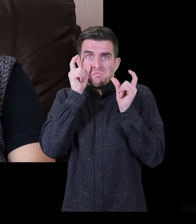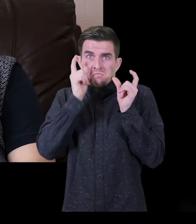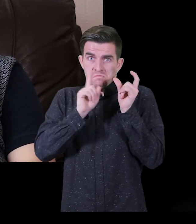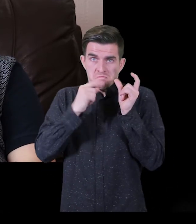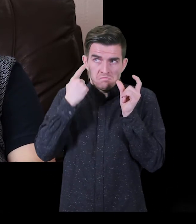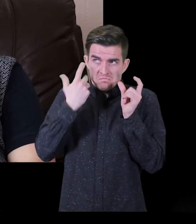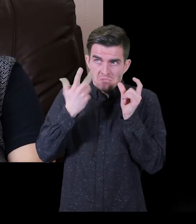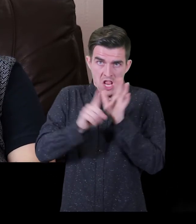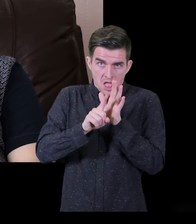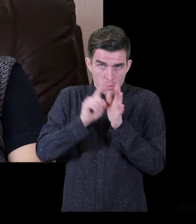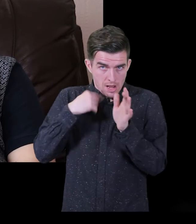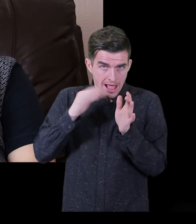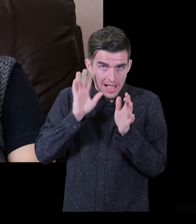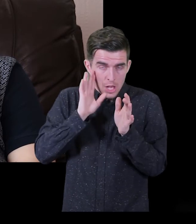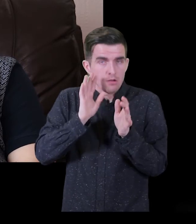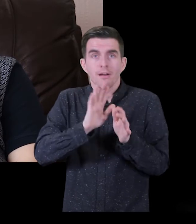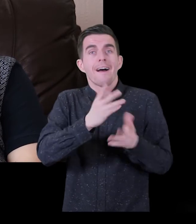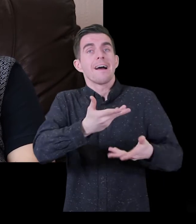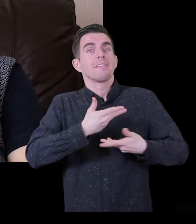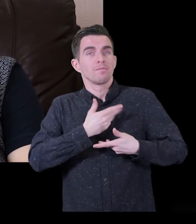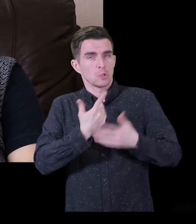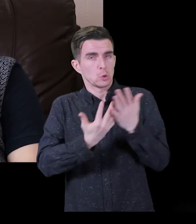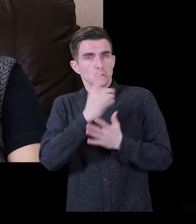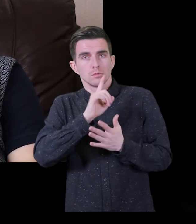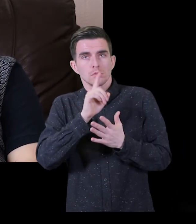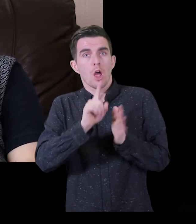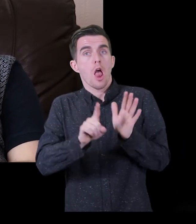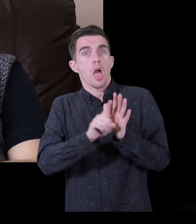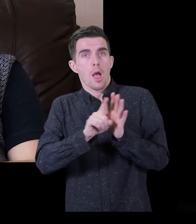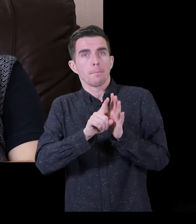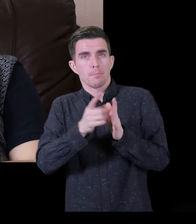most of my life worried that if I'm lying in bed at night, I'm not going to hear a smoke alarm.